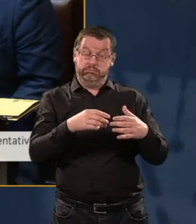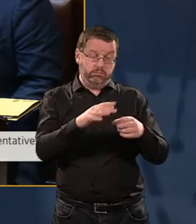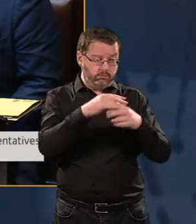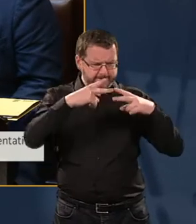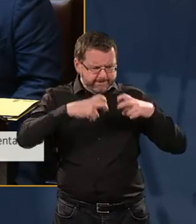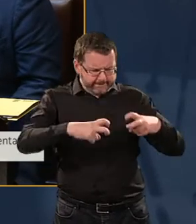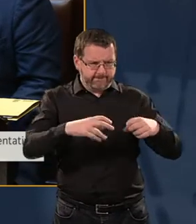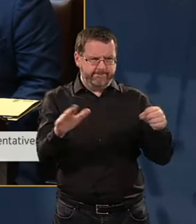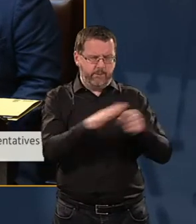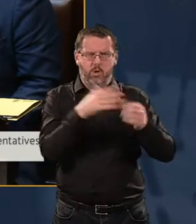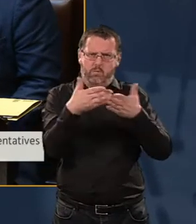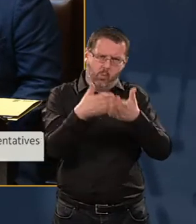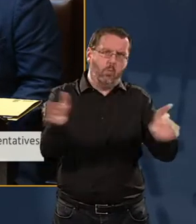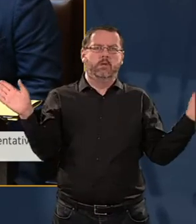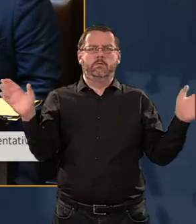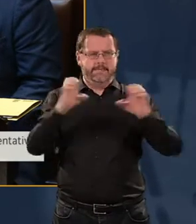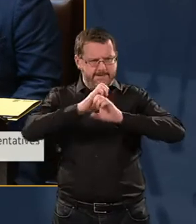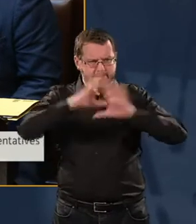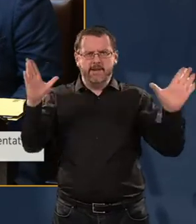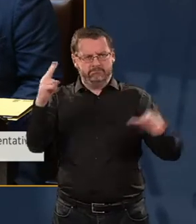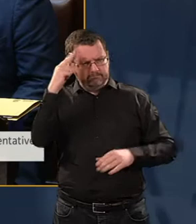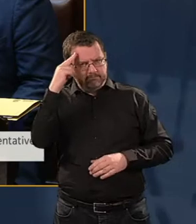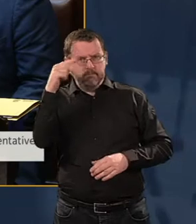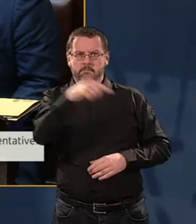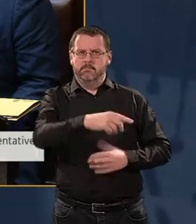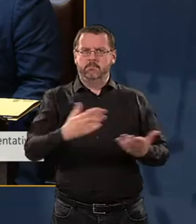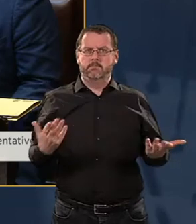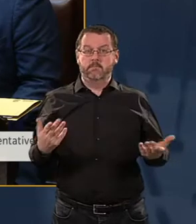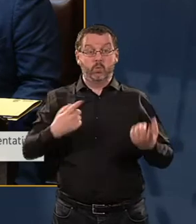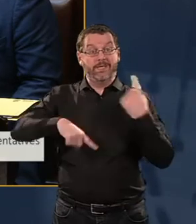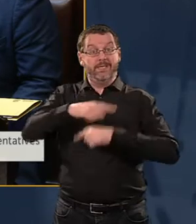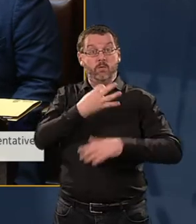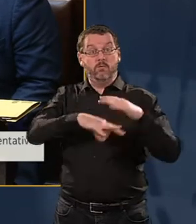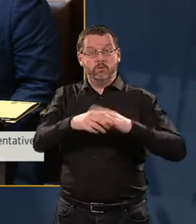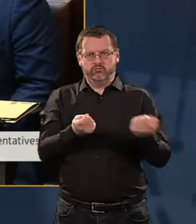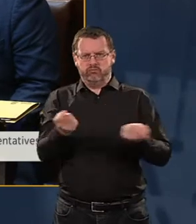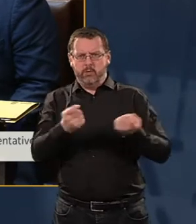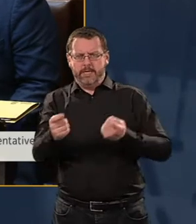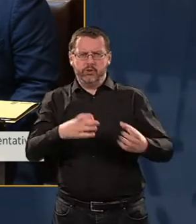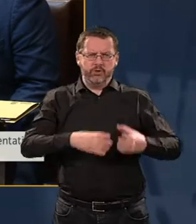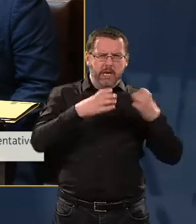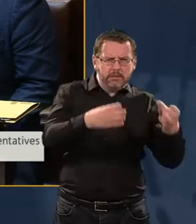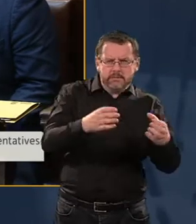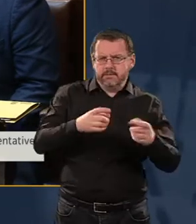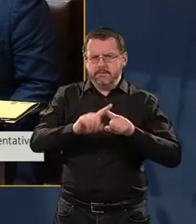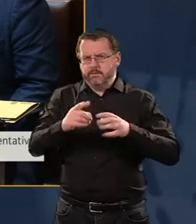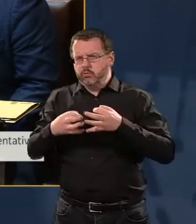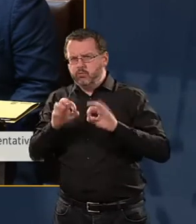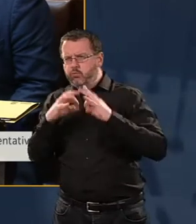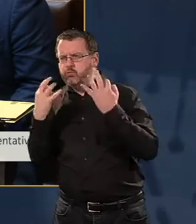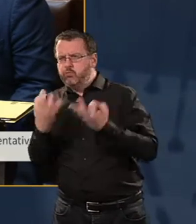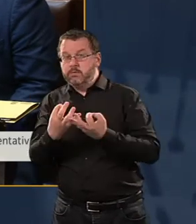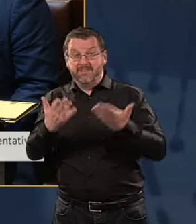in relation to that. We regulate charities, we regulate groups all over the country. And I think that there's a public